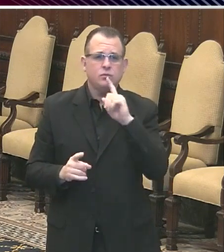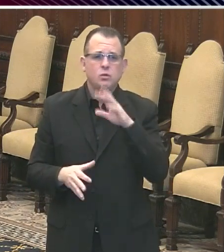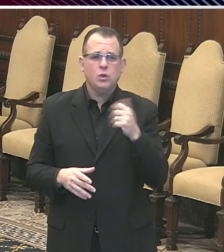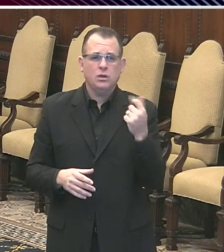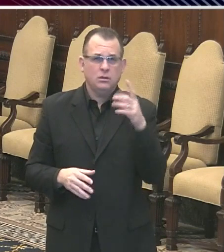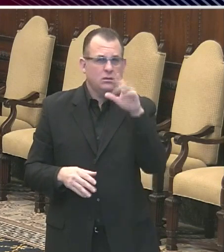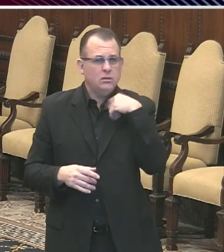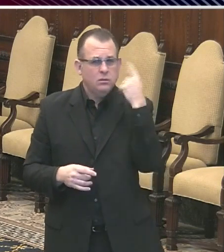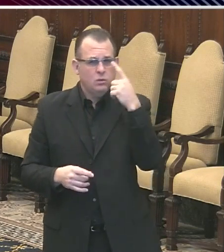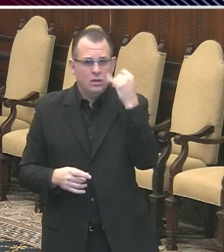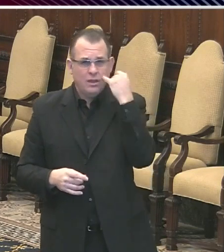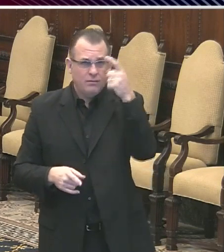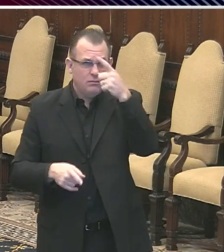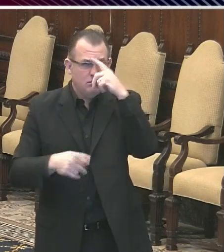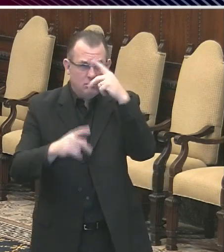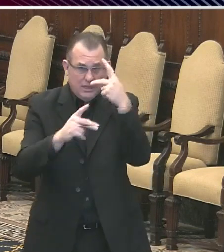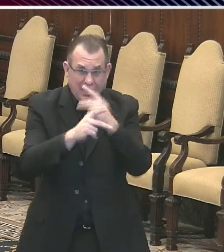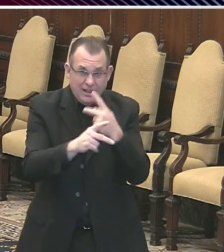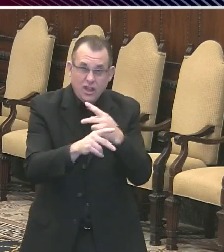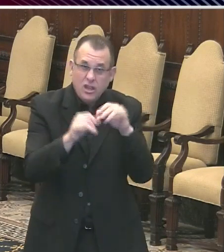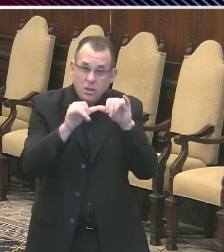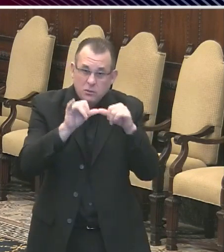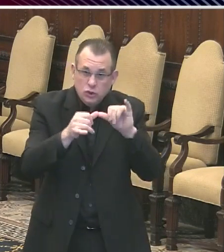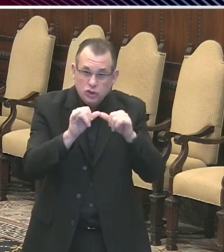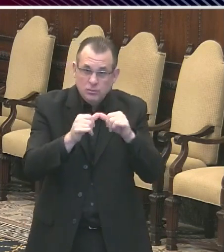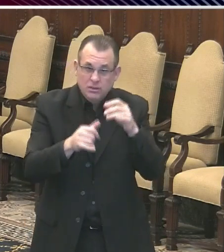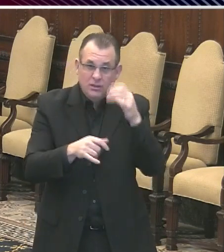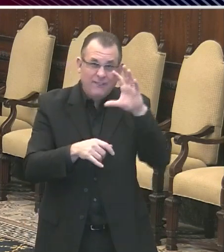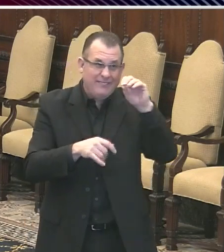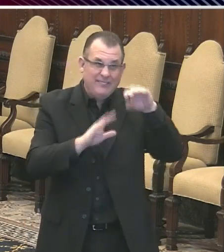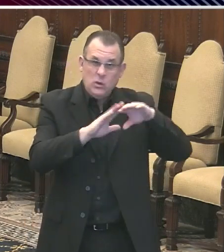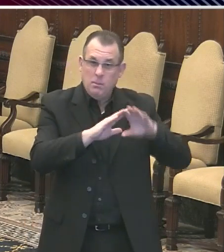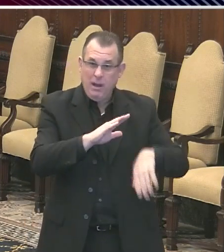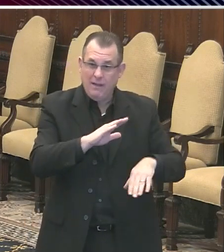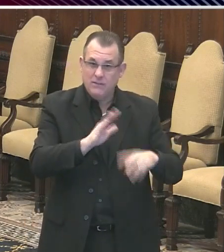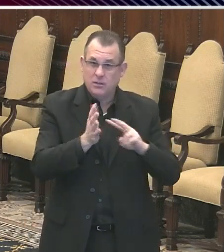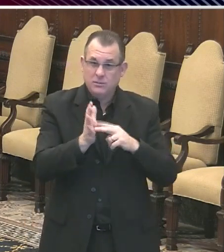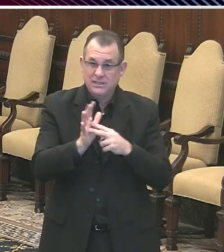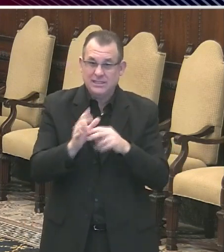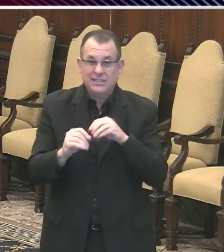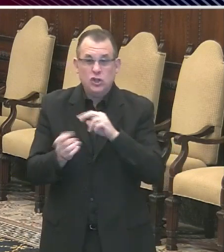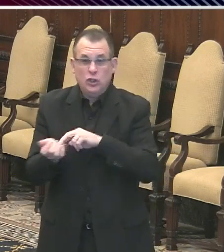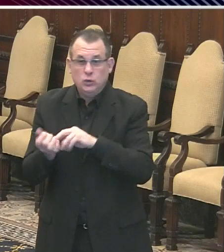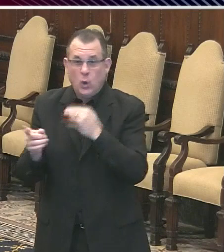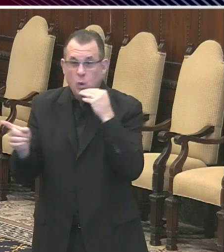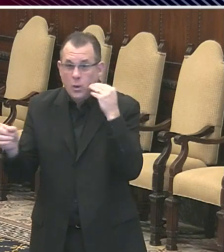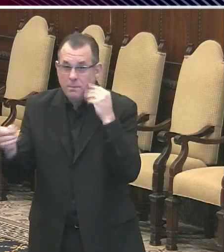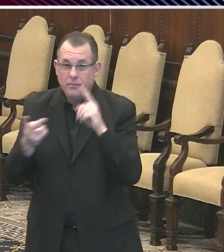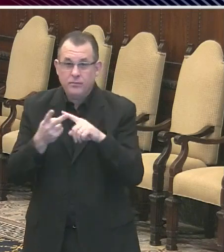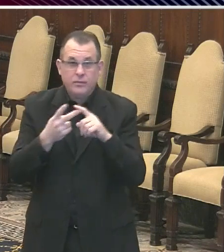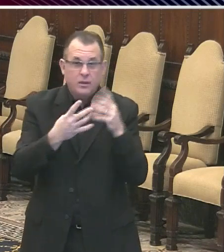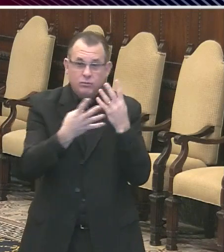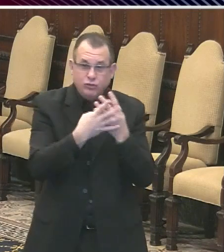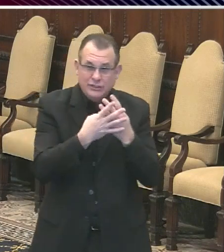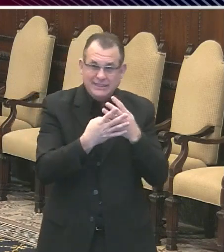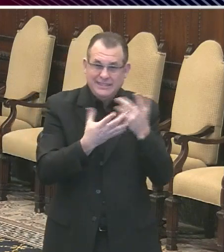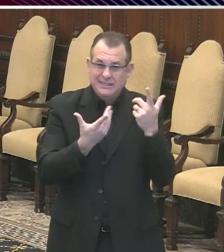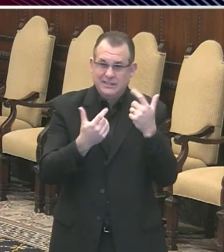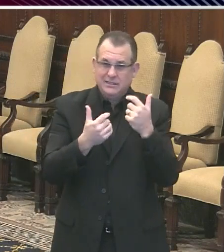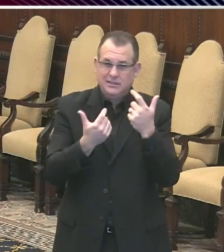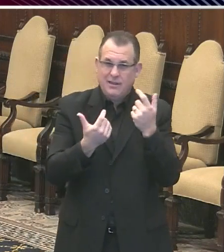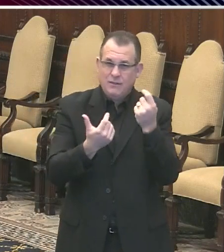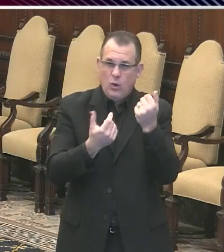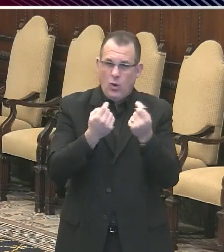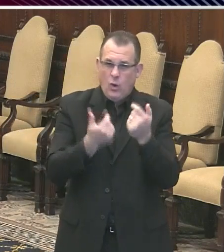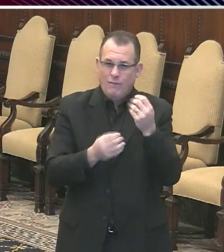benchmark that cases in nursing homes and the prisons should be backed out just because of the inherent risks